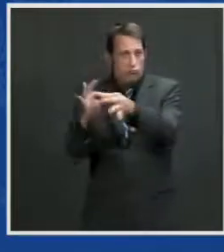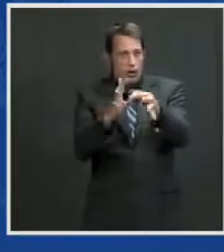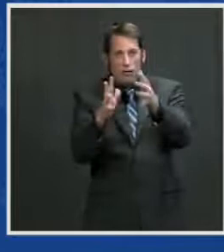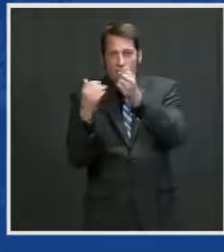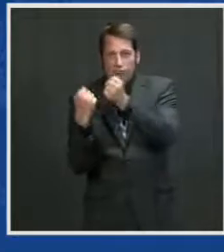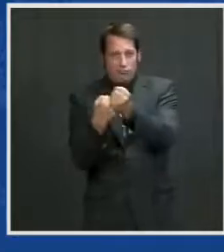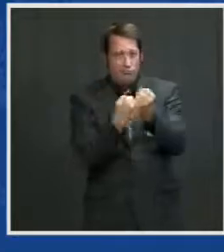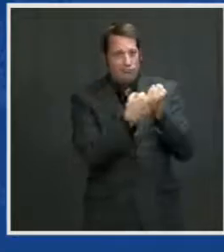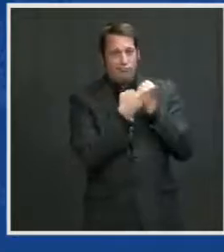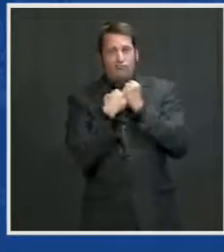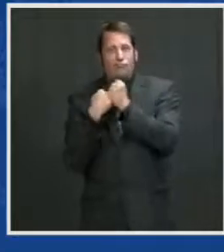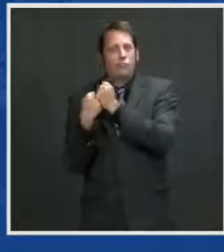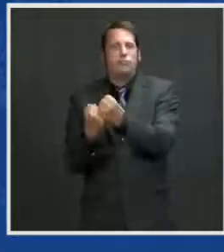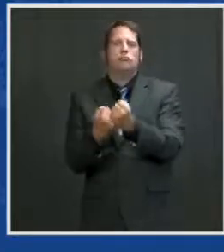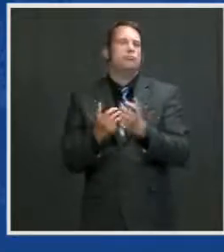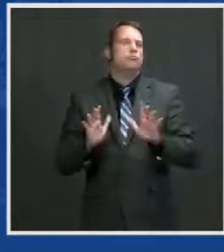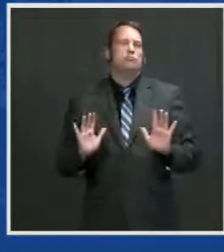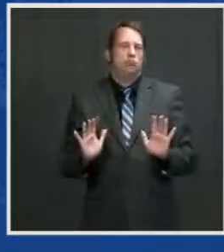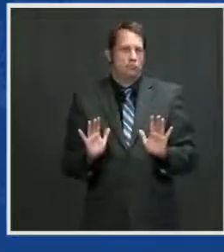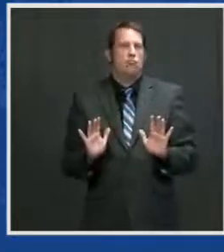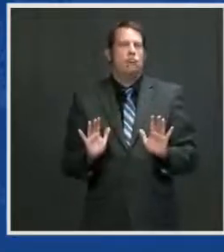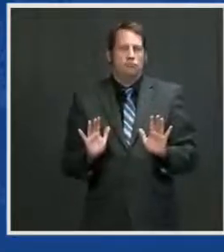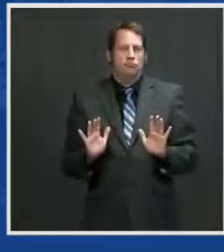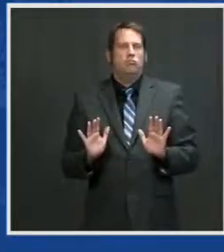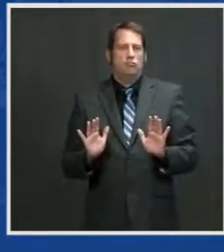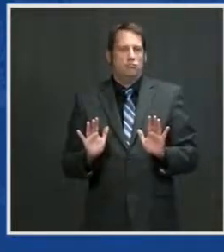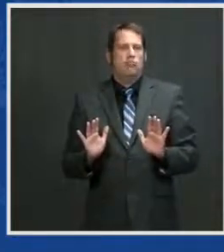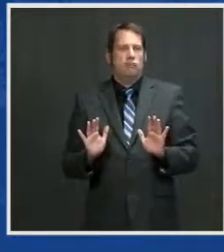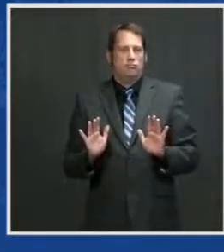us in defense of our shared values.